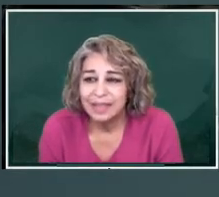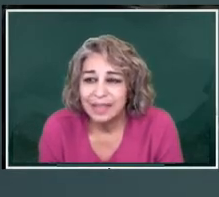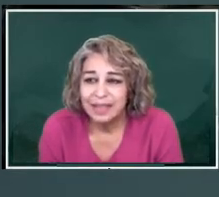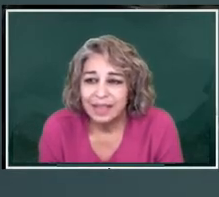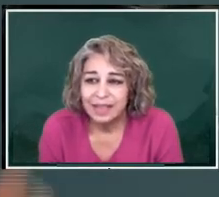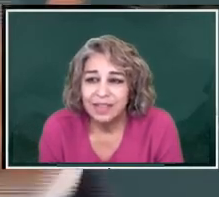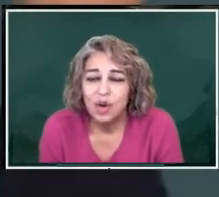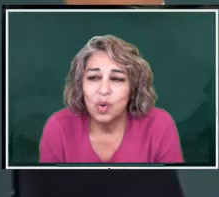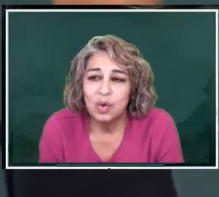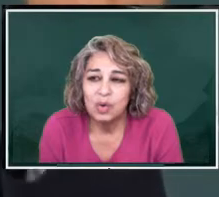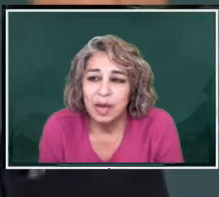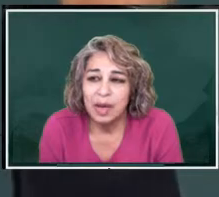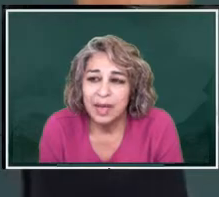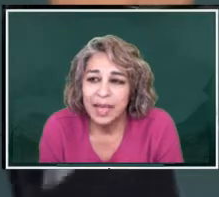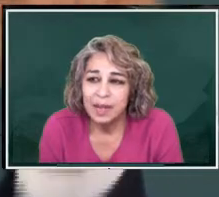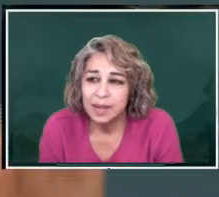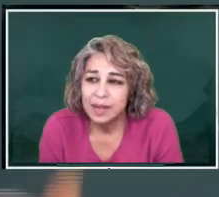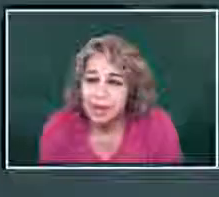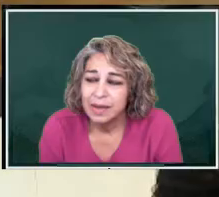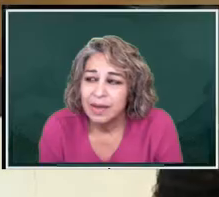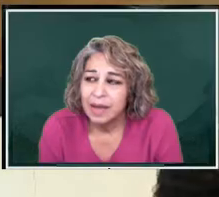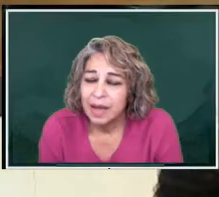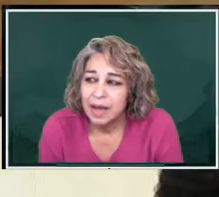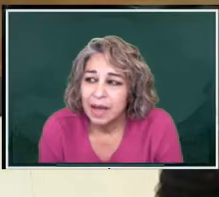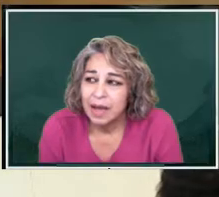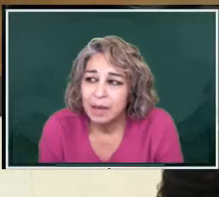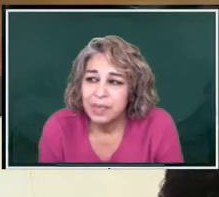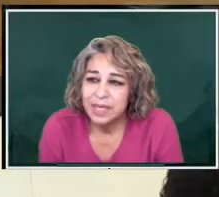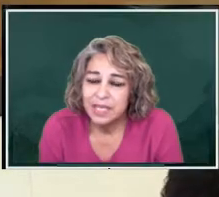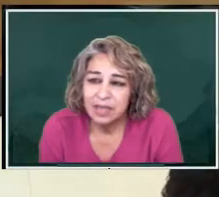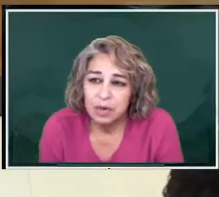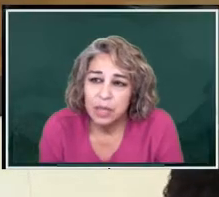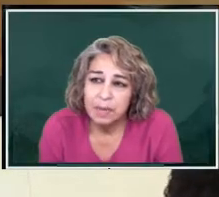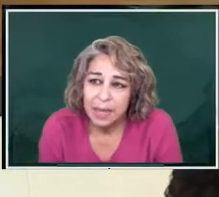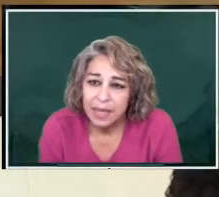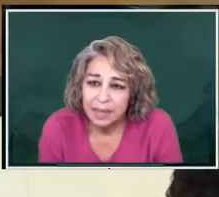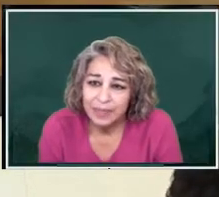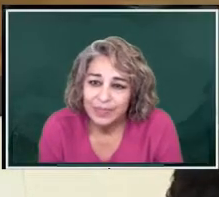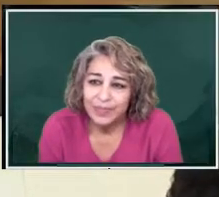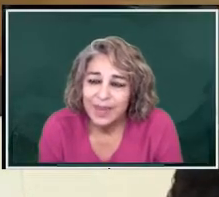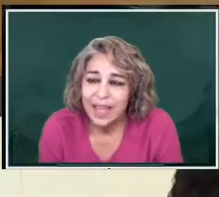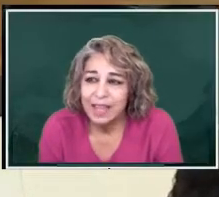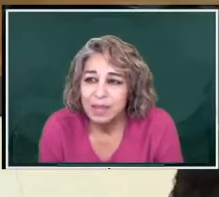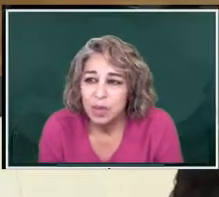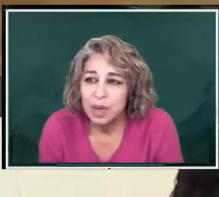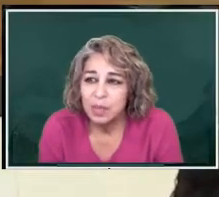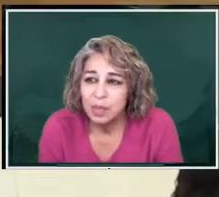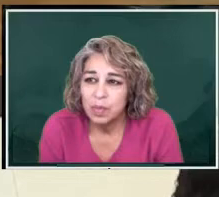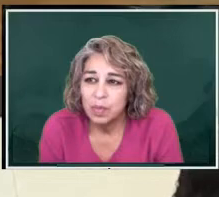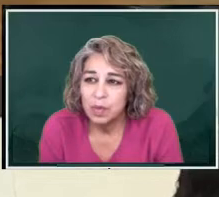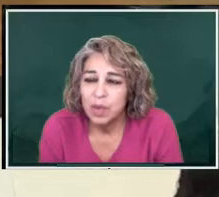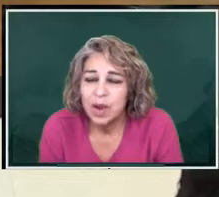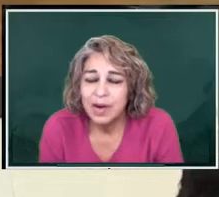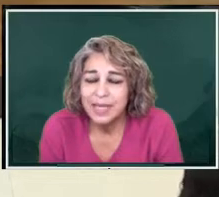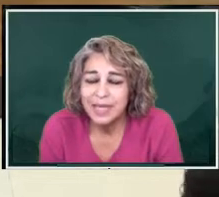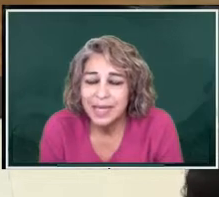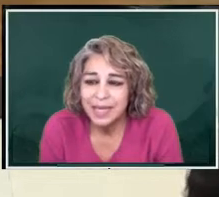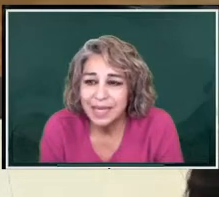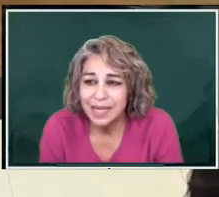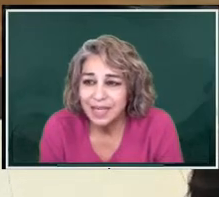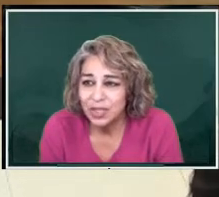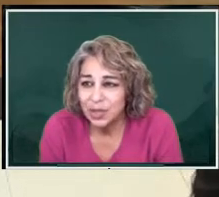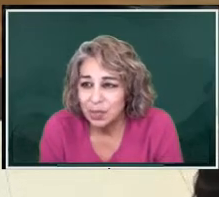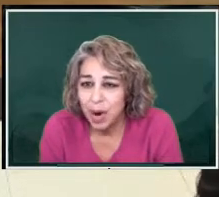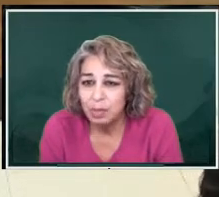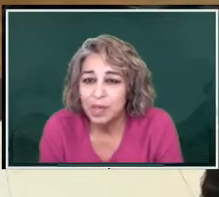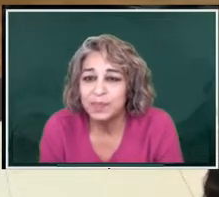the whole hill up until Colima, and we are attending